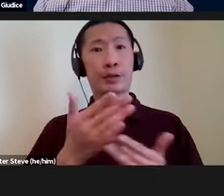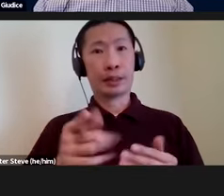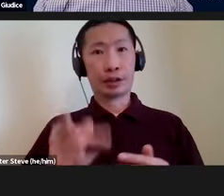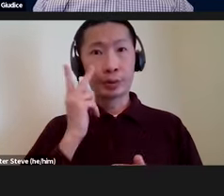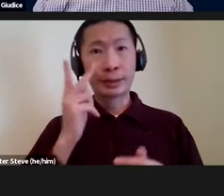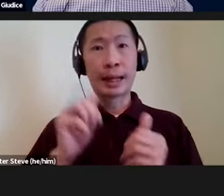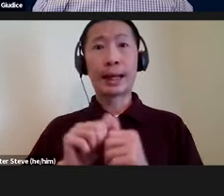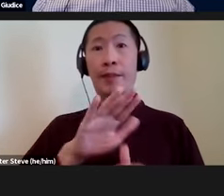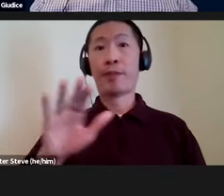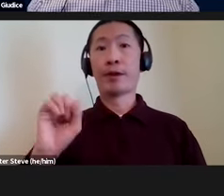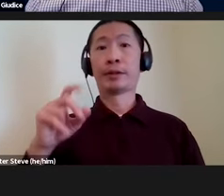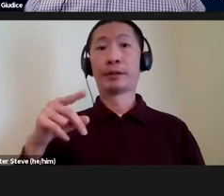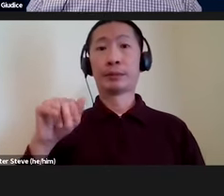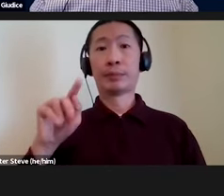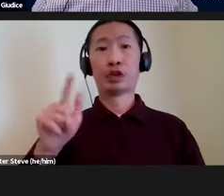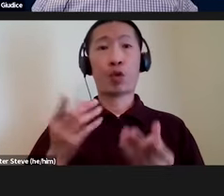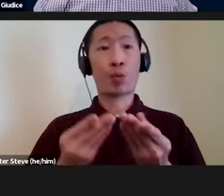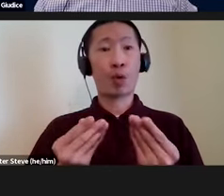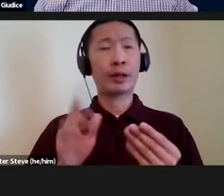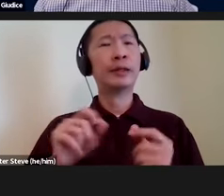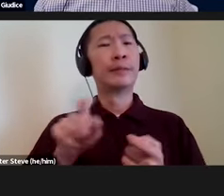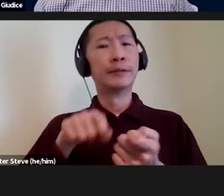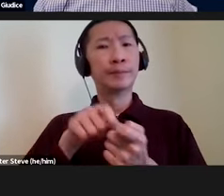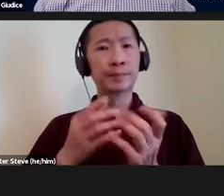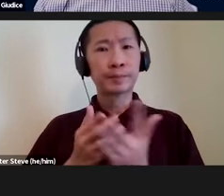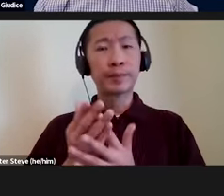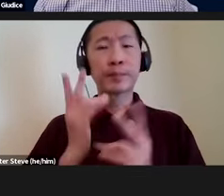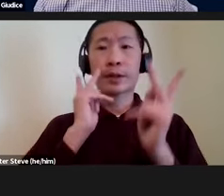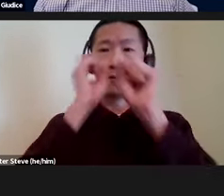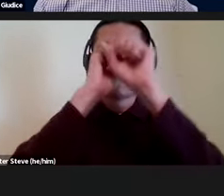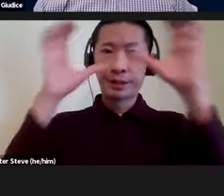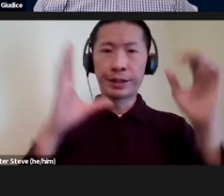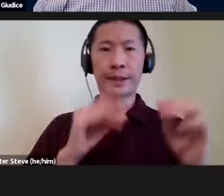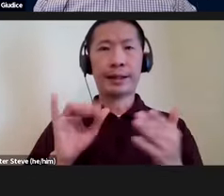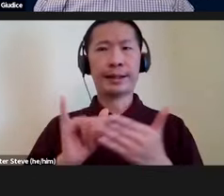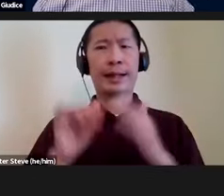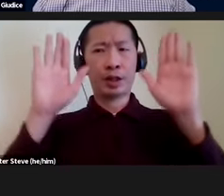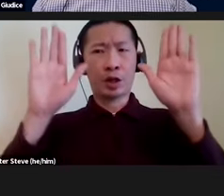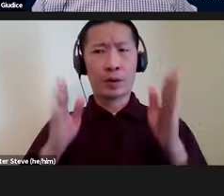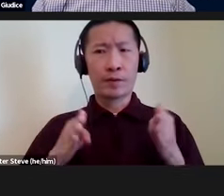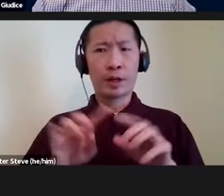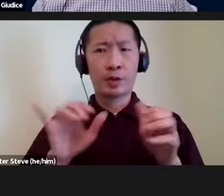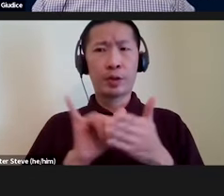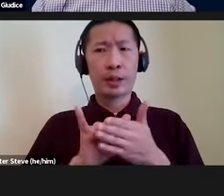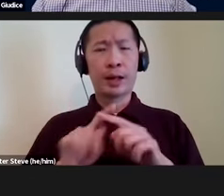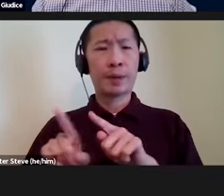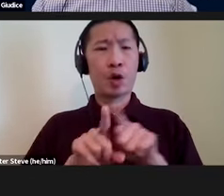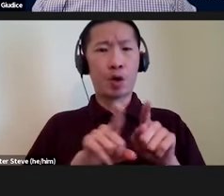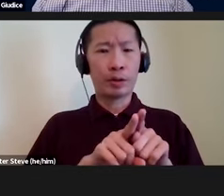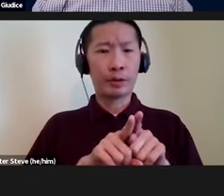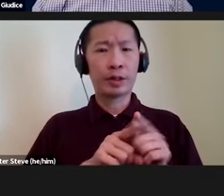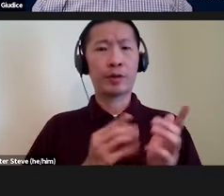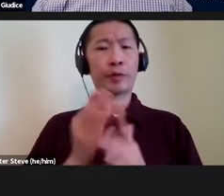and they're spatial properties. They can be specified through vision, and that's a wonderful way to do it. But also through